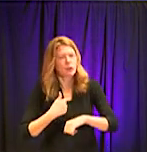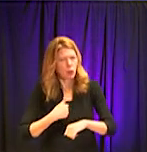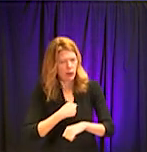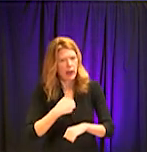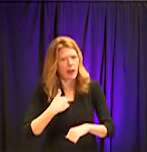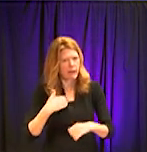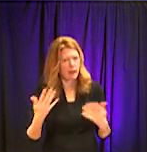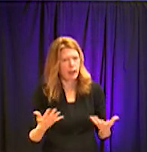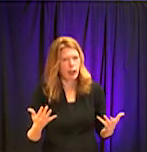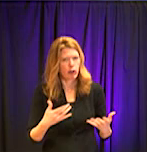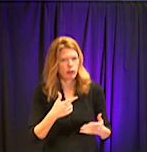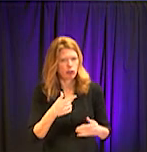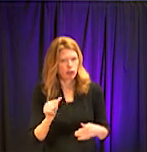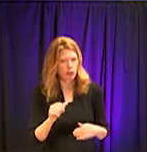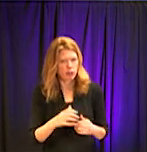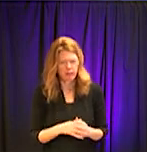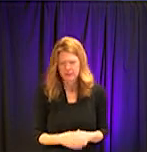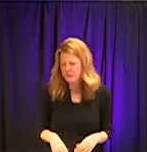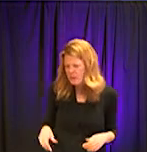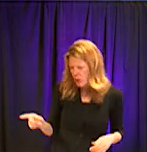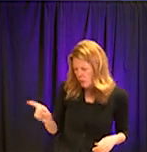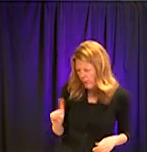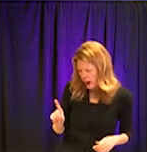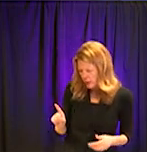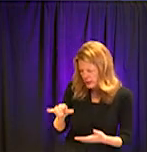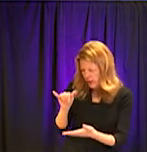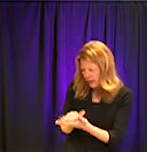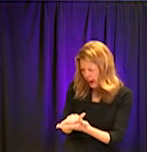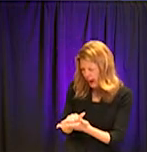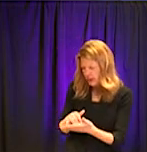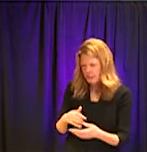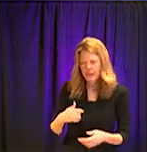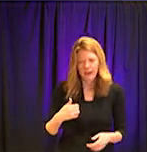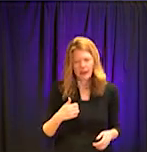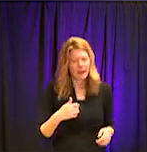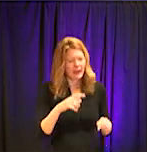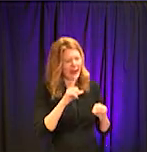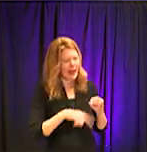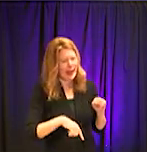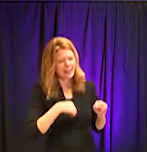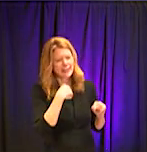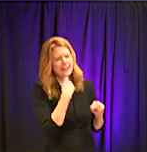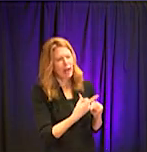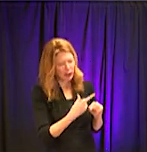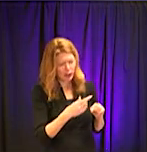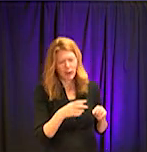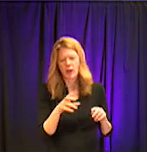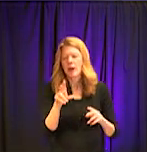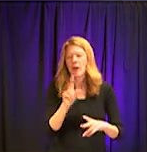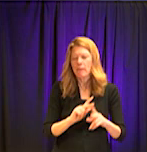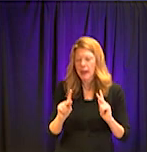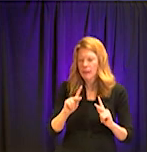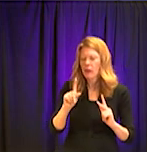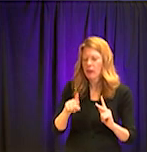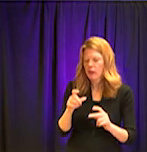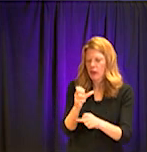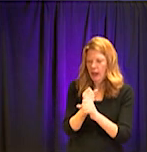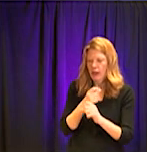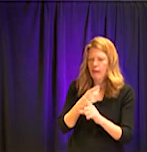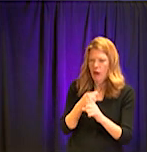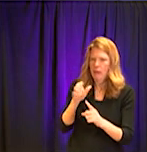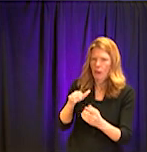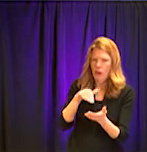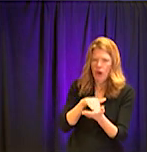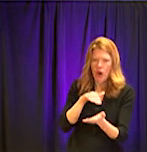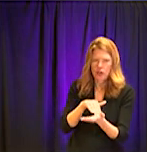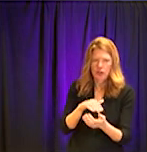the word out? Can you tell us where that is? No. Okay. People have to get the information from their doctor. You been referred by your physician.